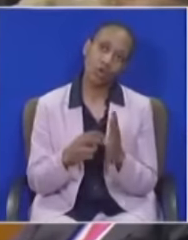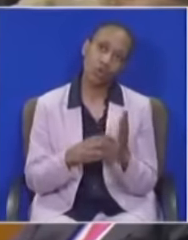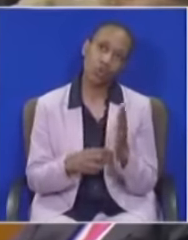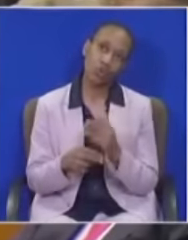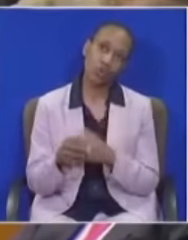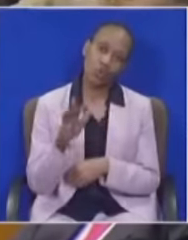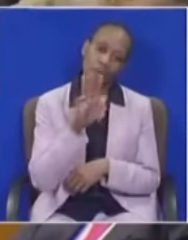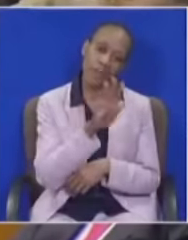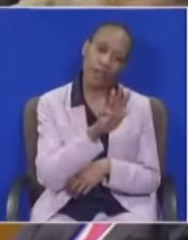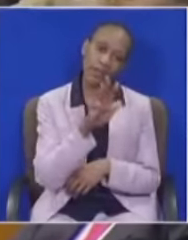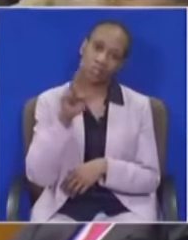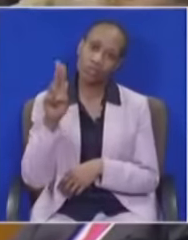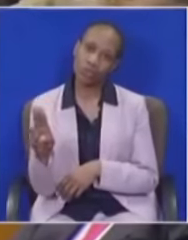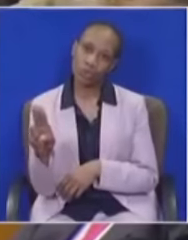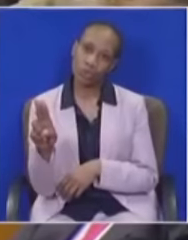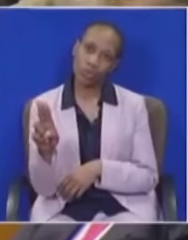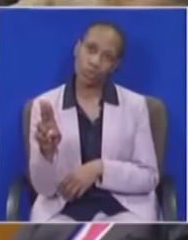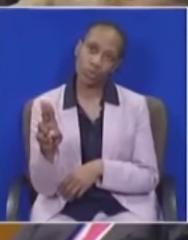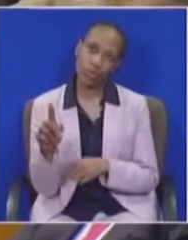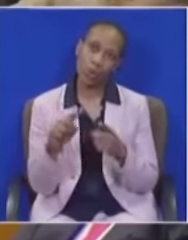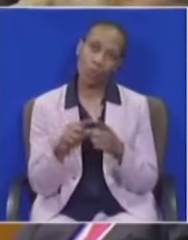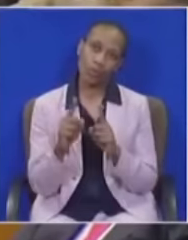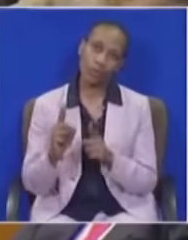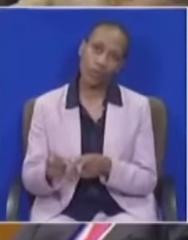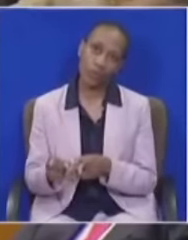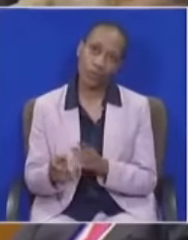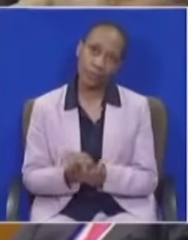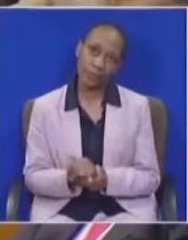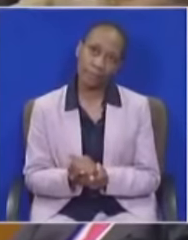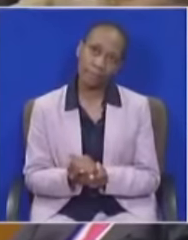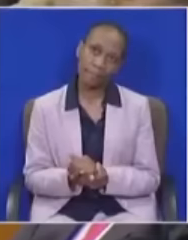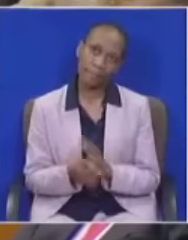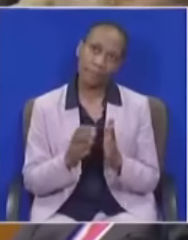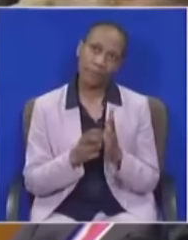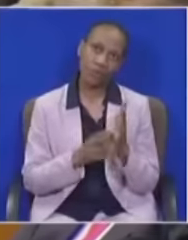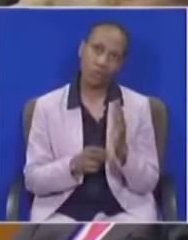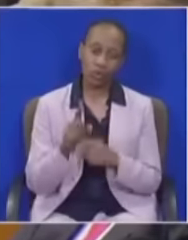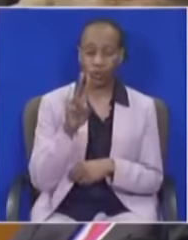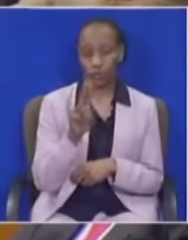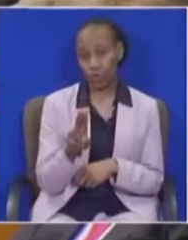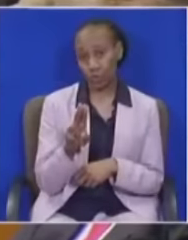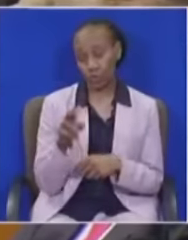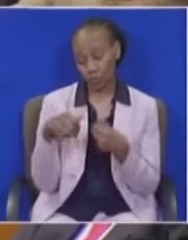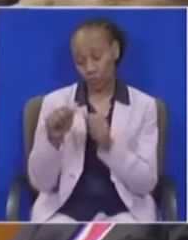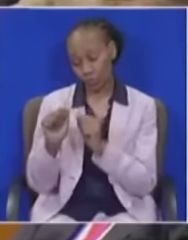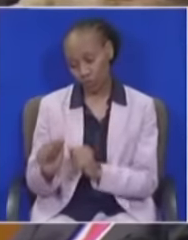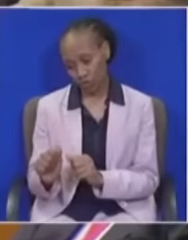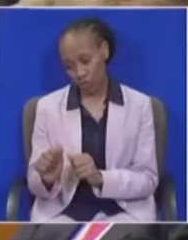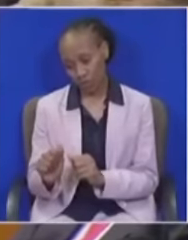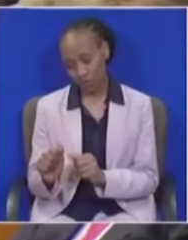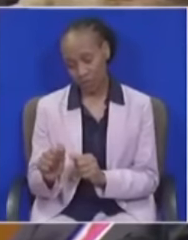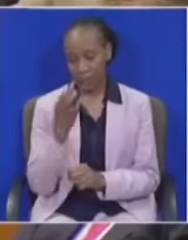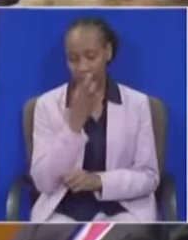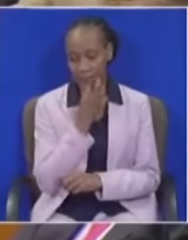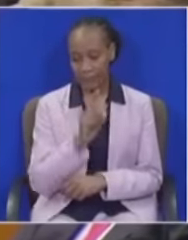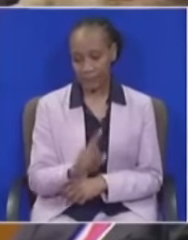92, a point of order. Rule number 2, Chepesin, clearly states